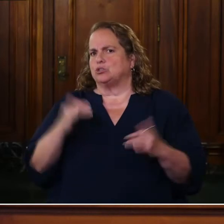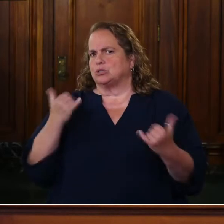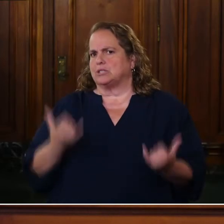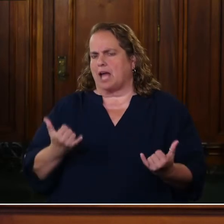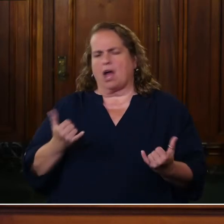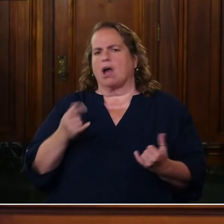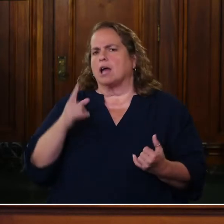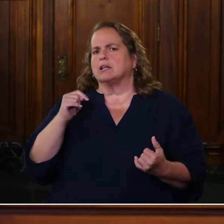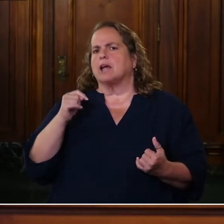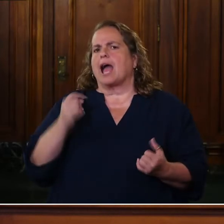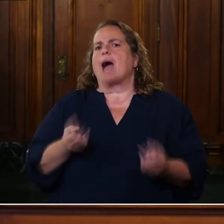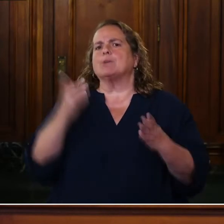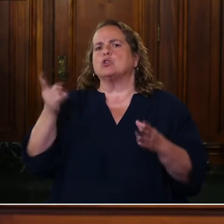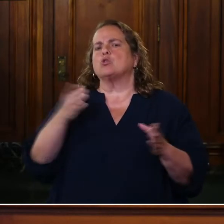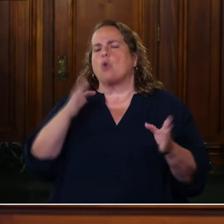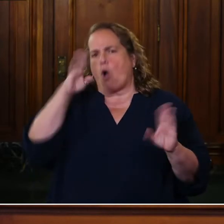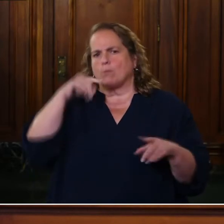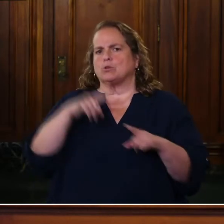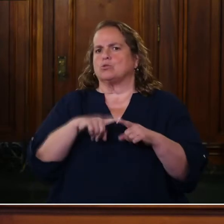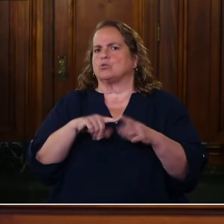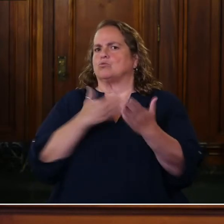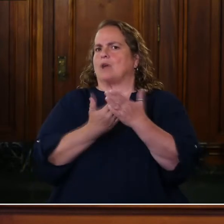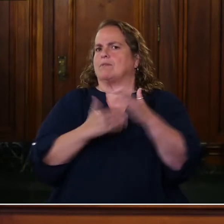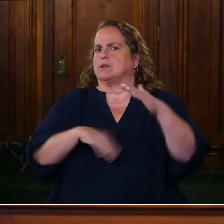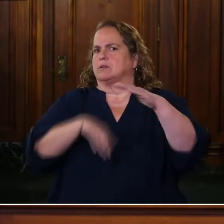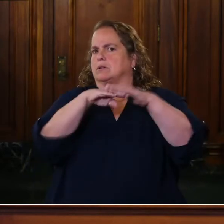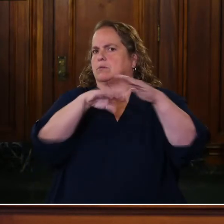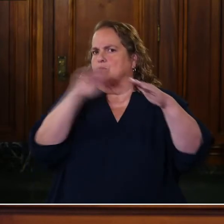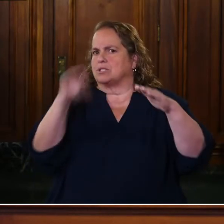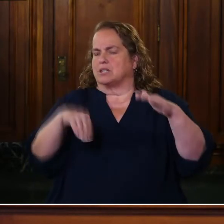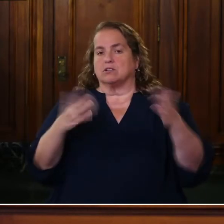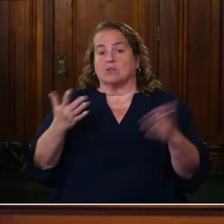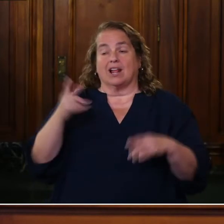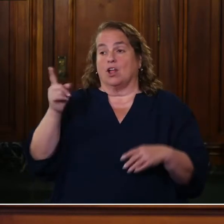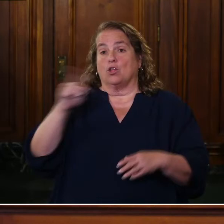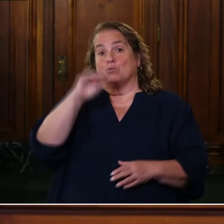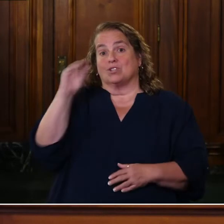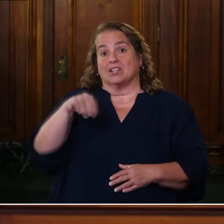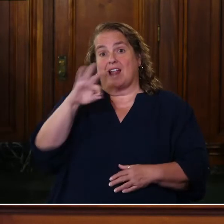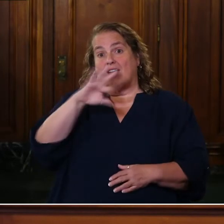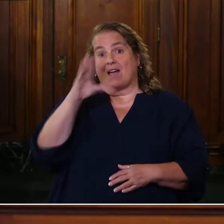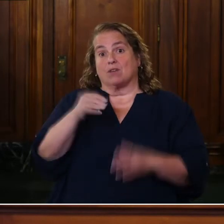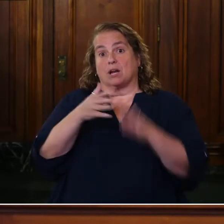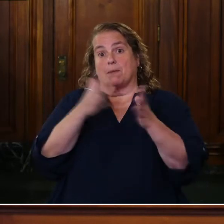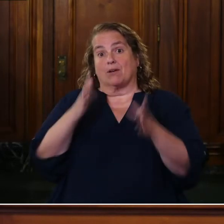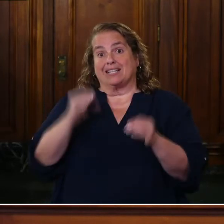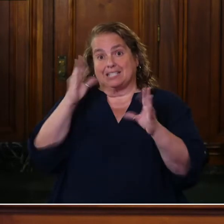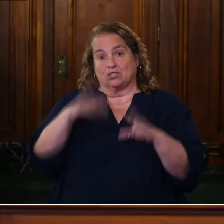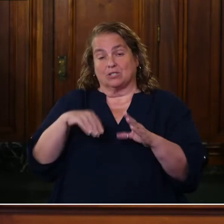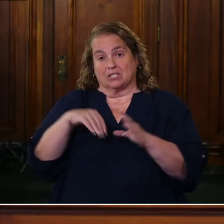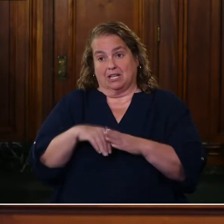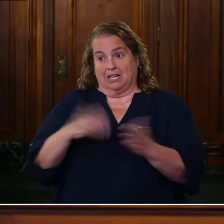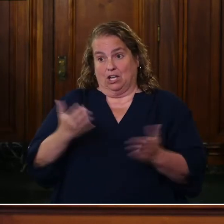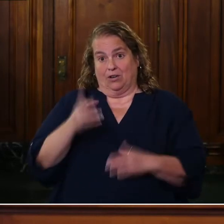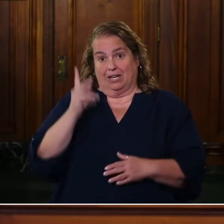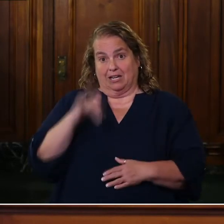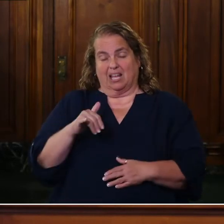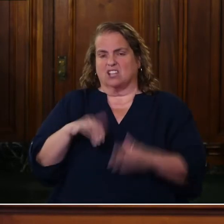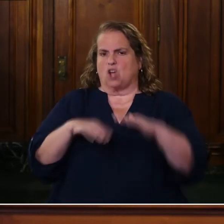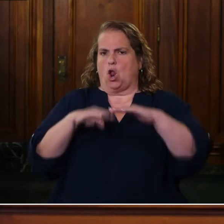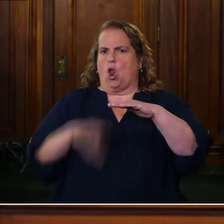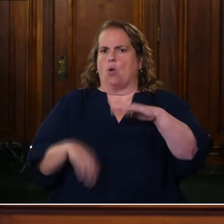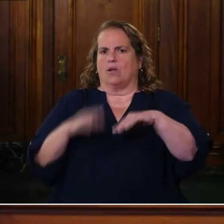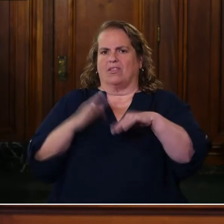let us get you those, those numbers. The, the, the percentage of African American teachers in the Commonwealth is, is far lower than, than, than the